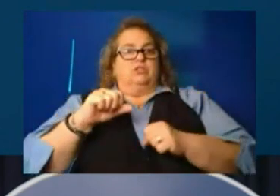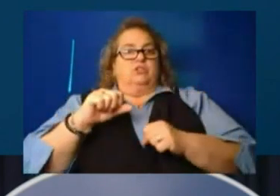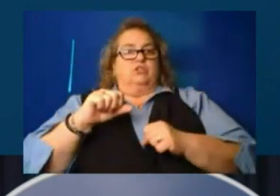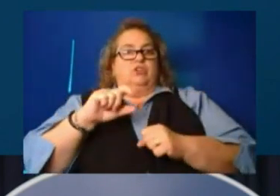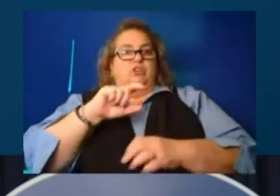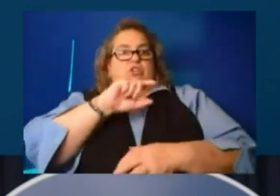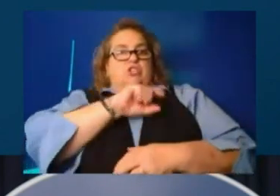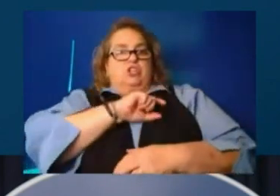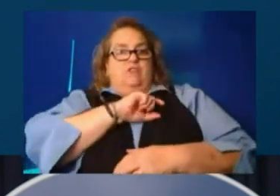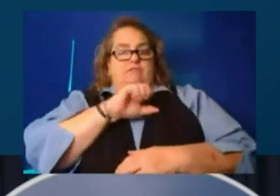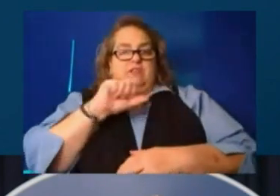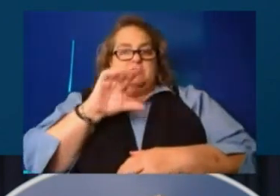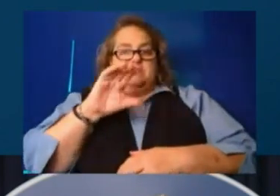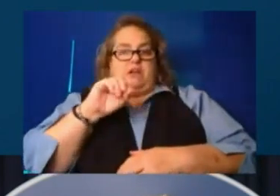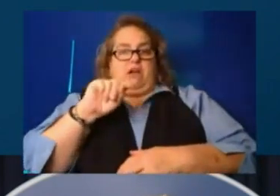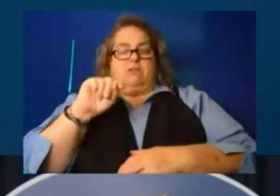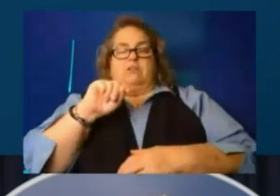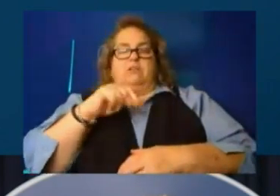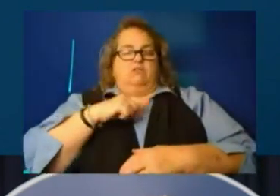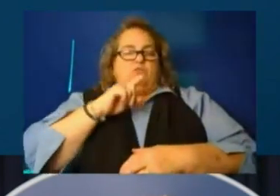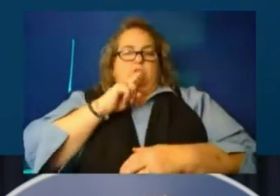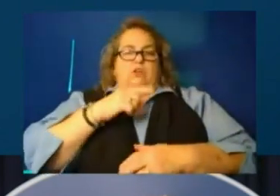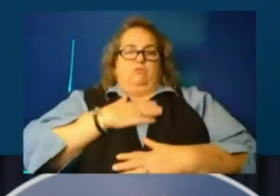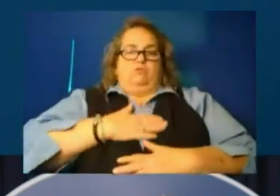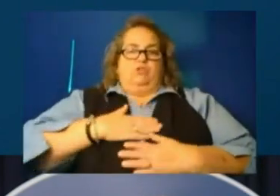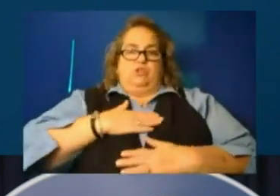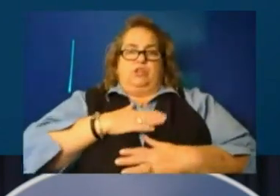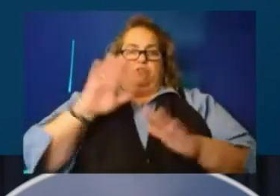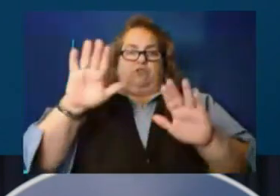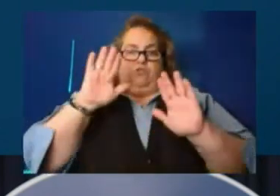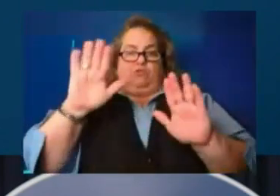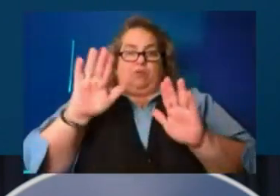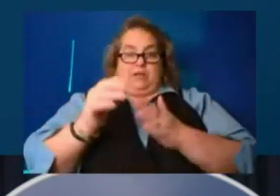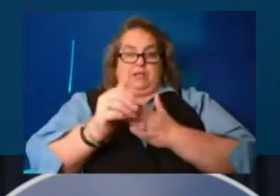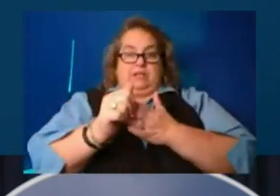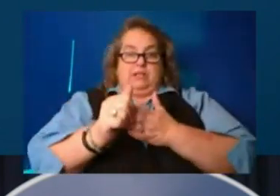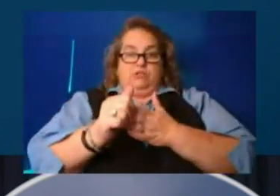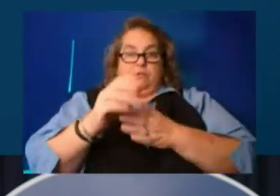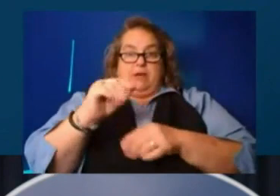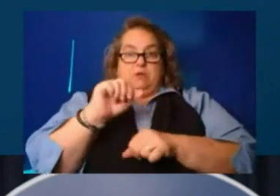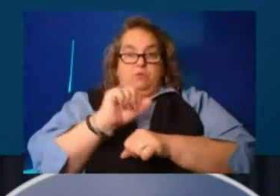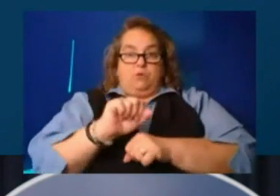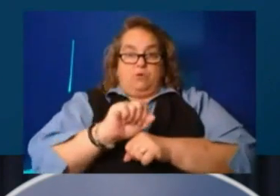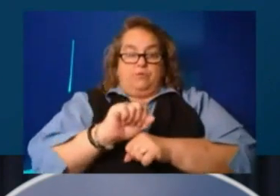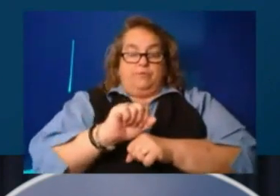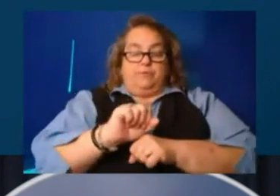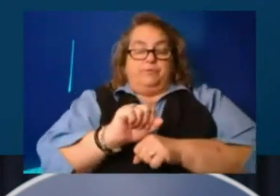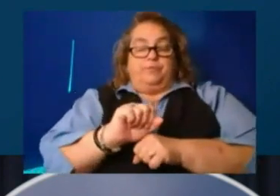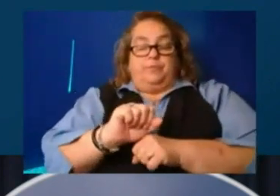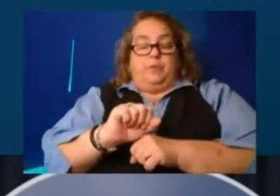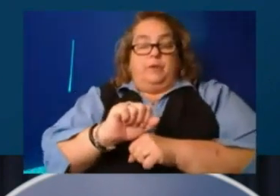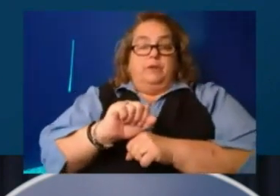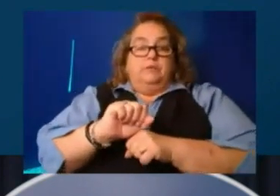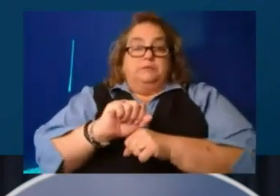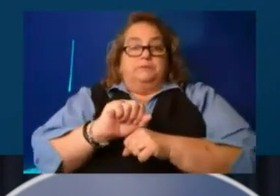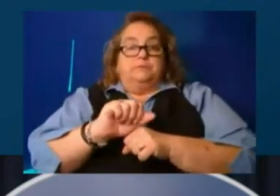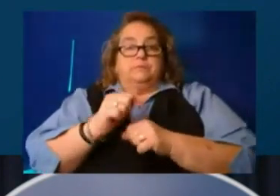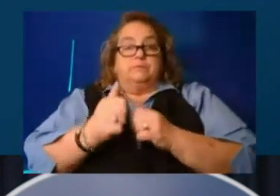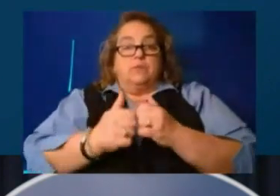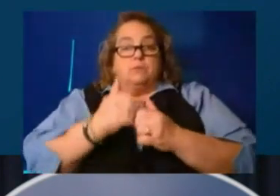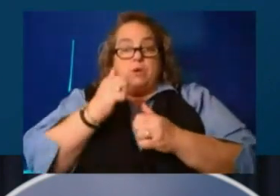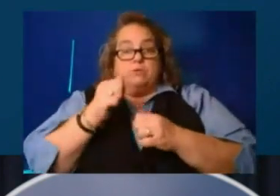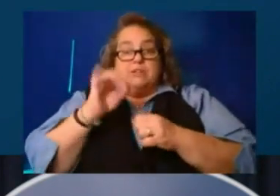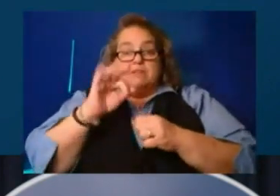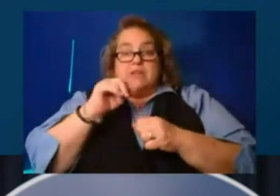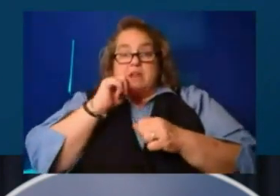Appreciate their great leadership and work. Um, most of, if not all of Pike